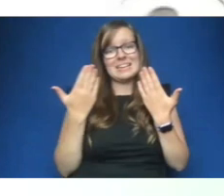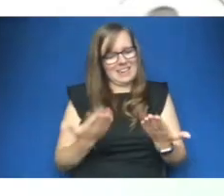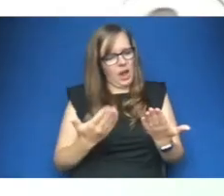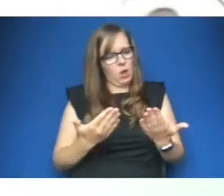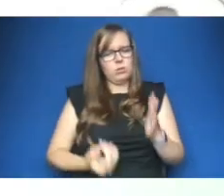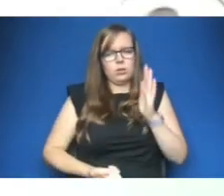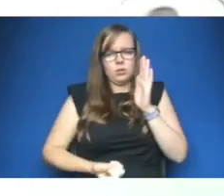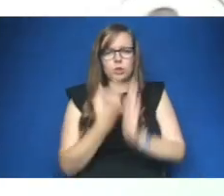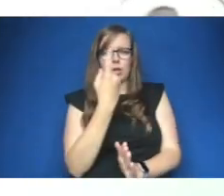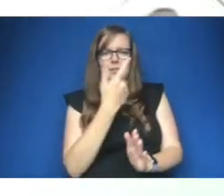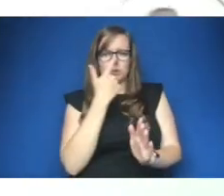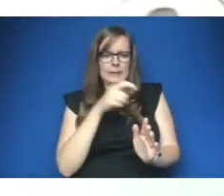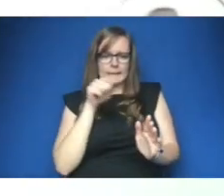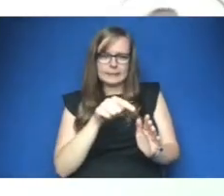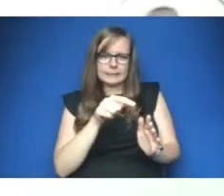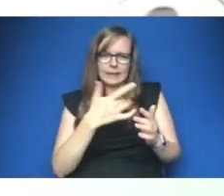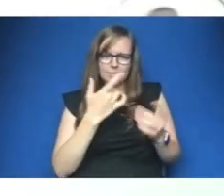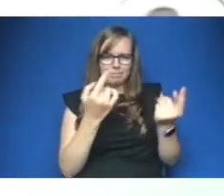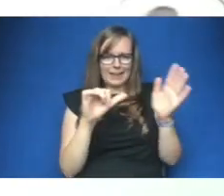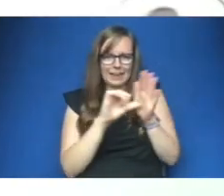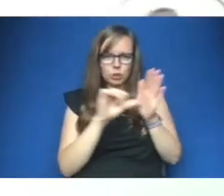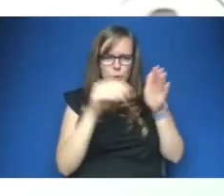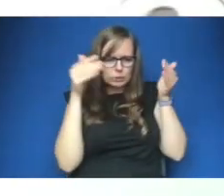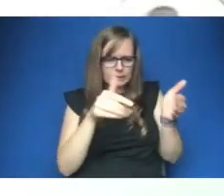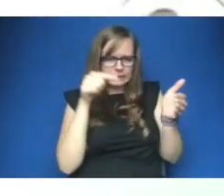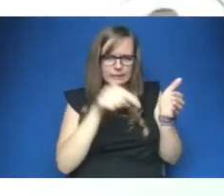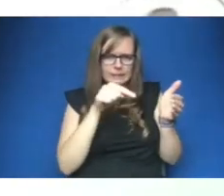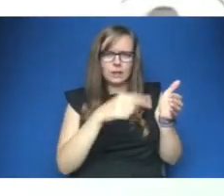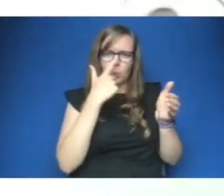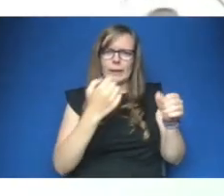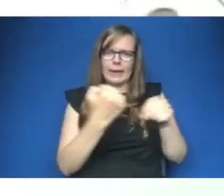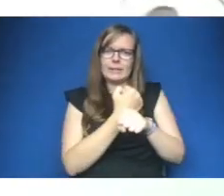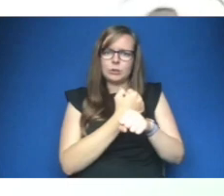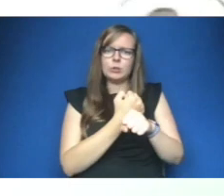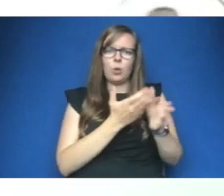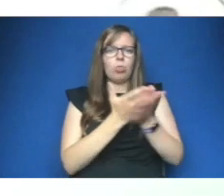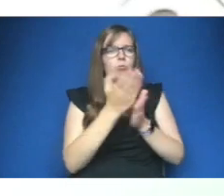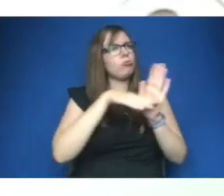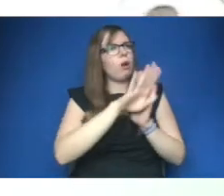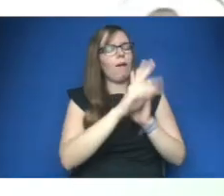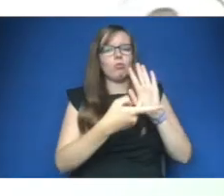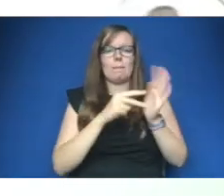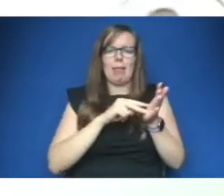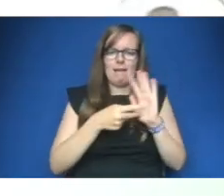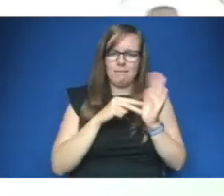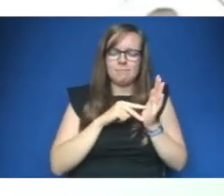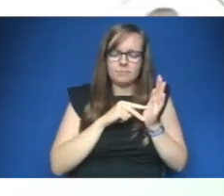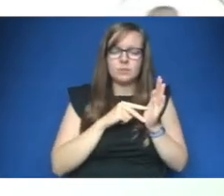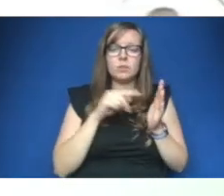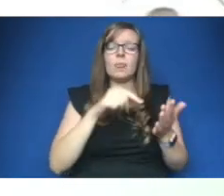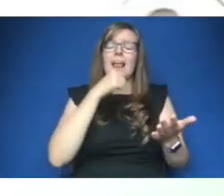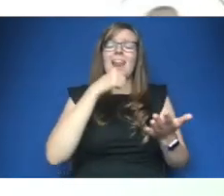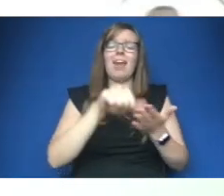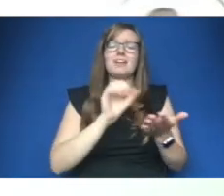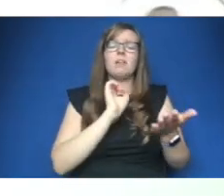issues and that we can do that within that fair and just and green recovery plan so the emphasis of the letter put forward to the first